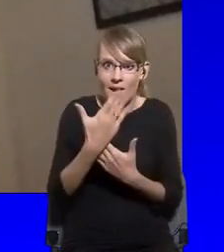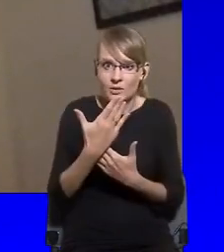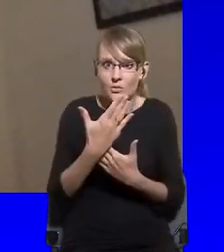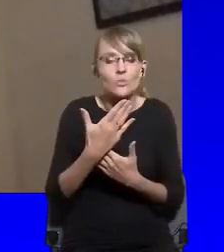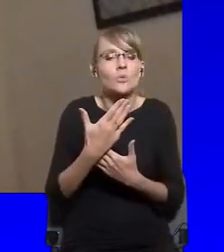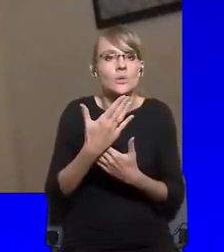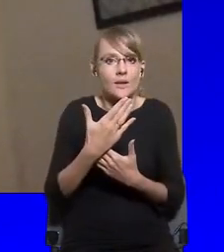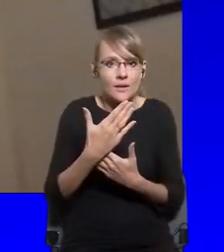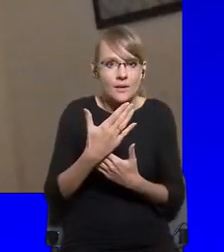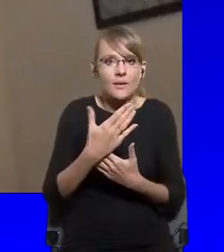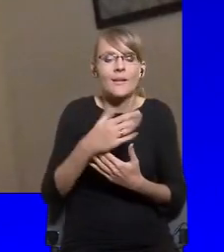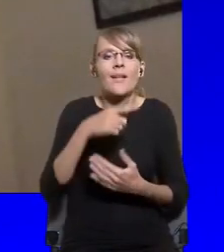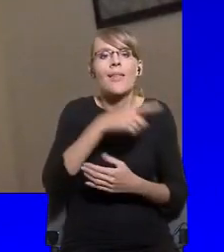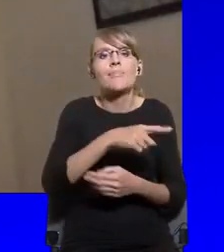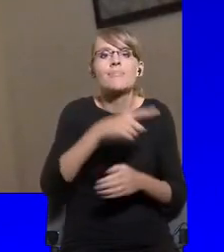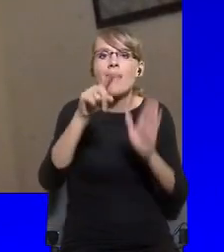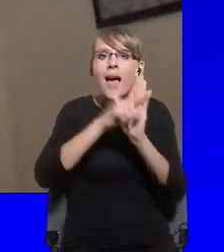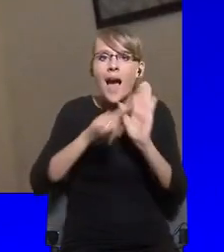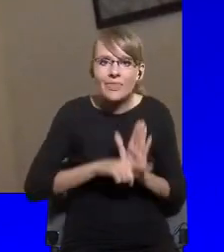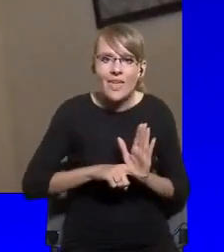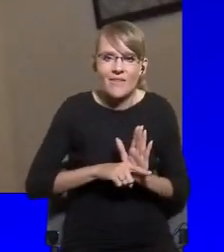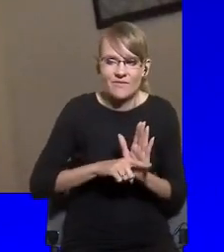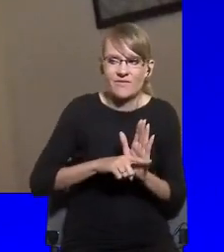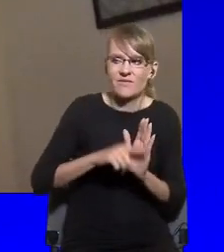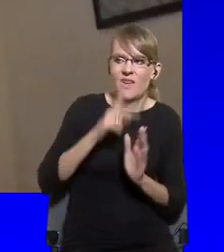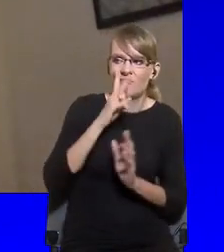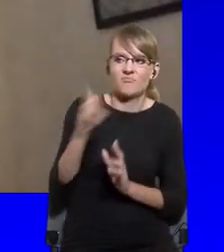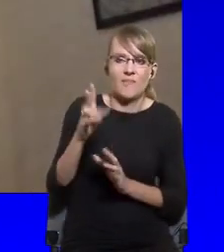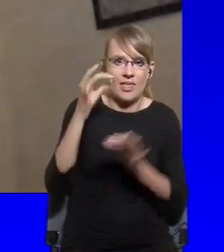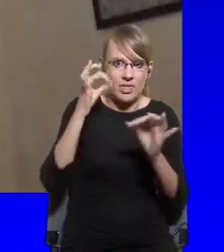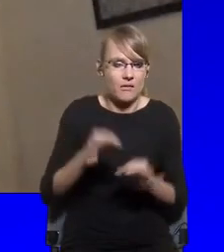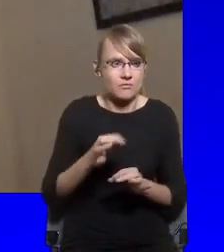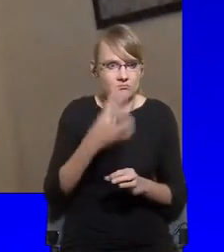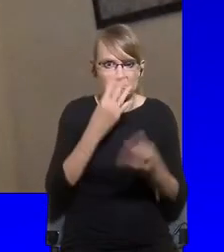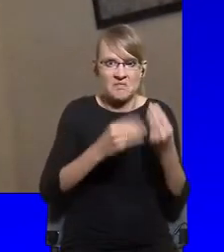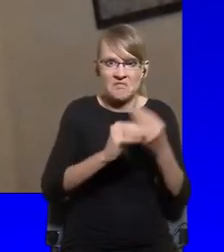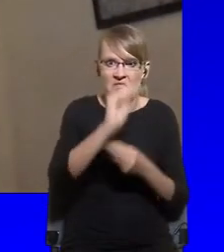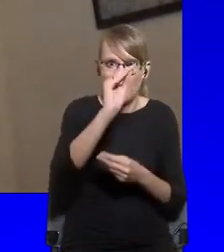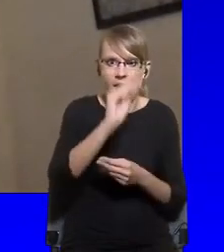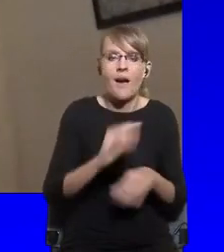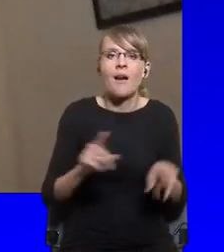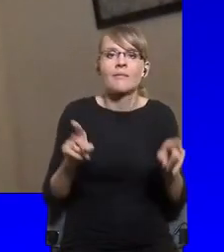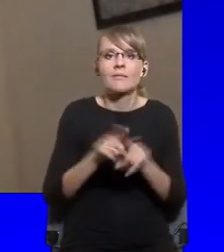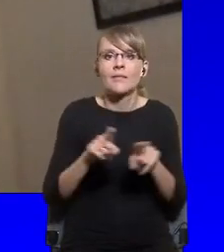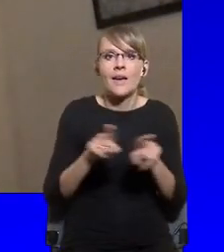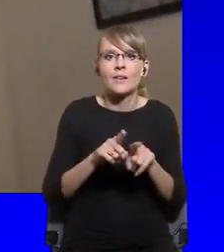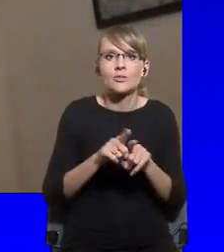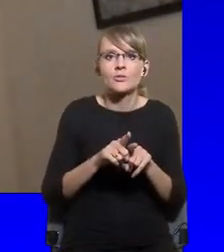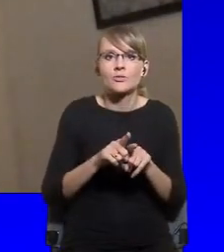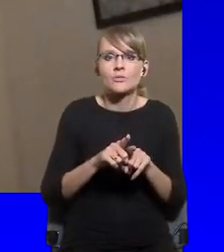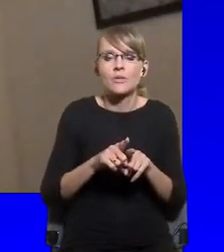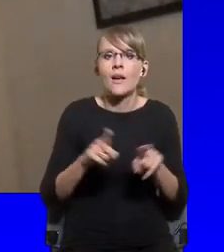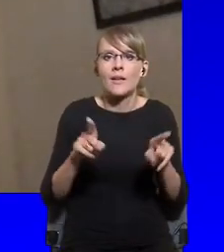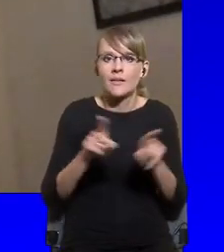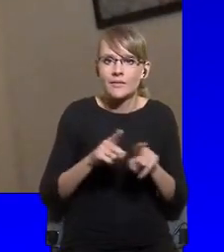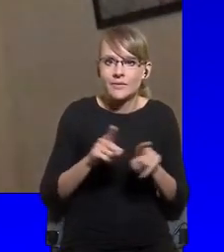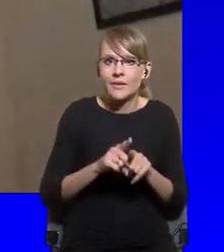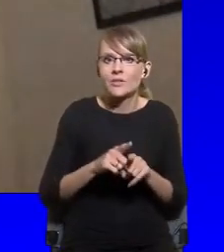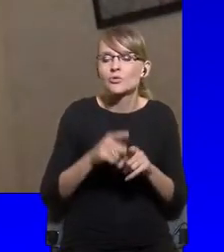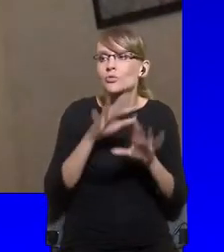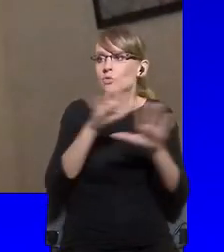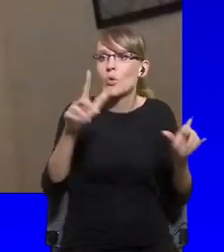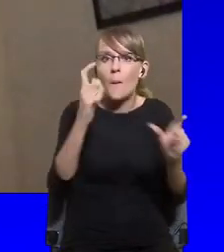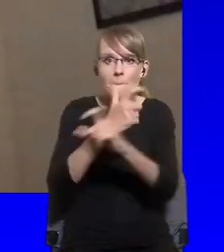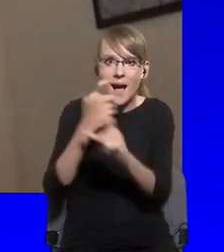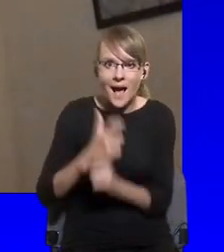also, there's been a really important political awakening in lots of member states, as